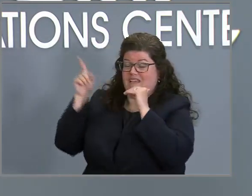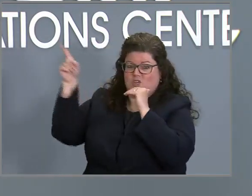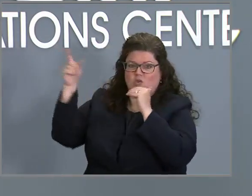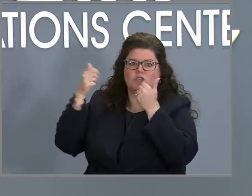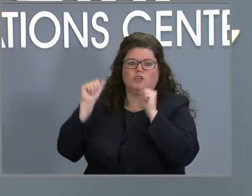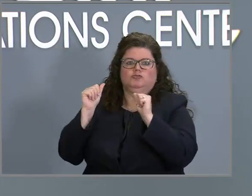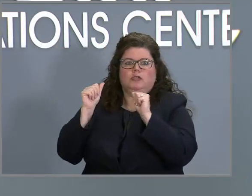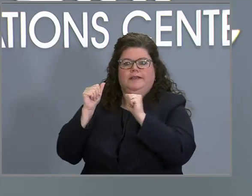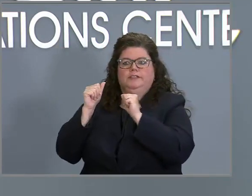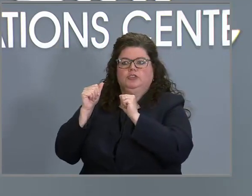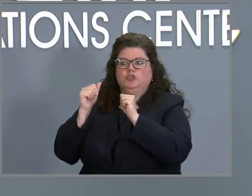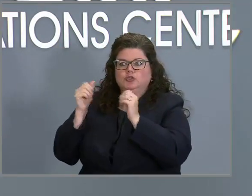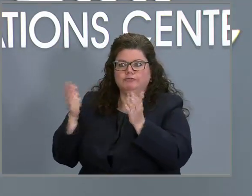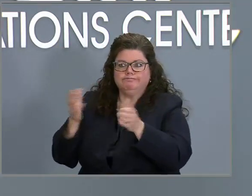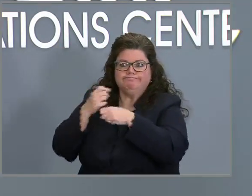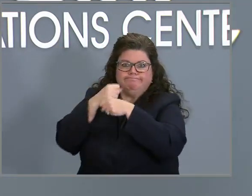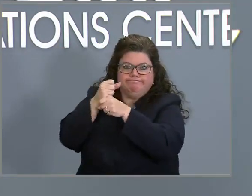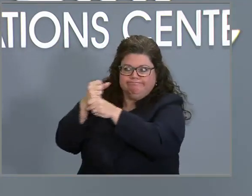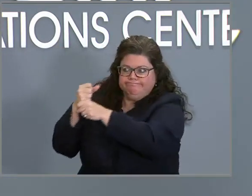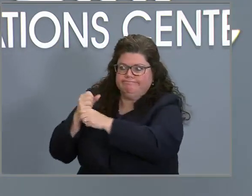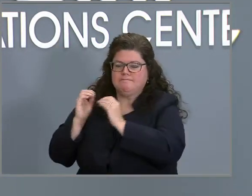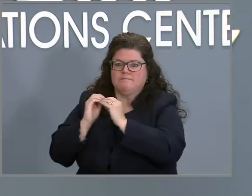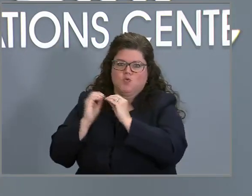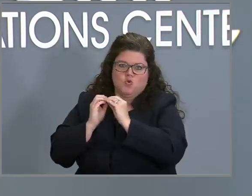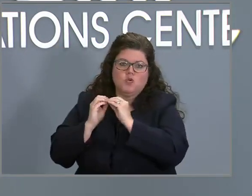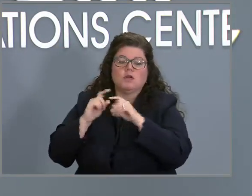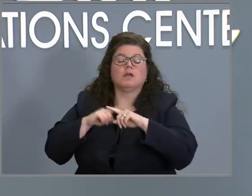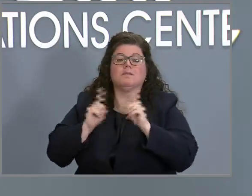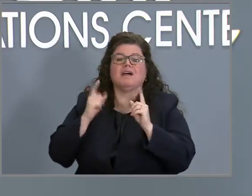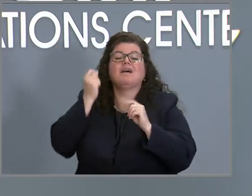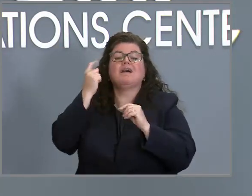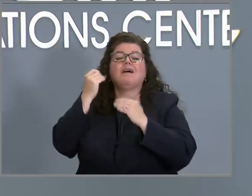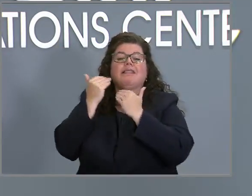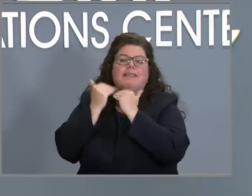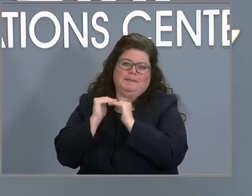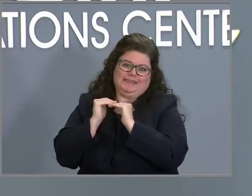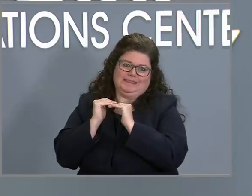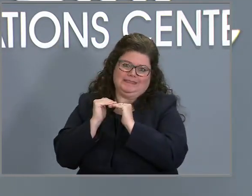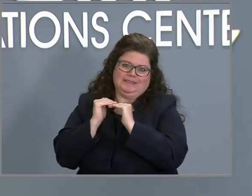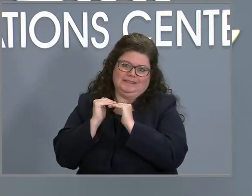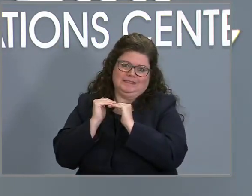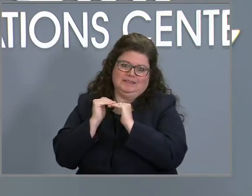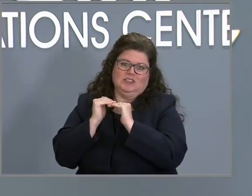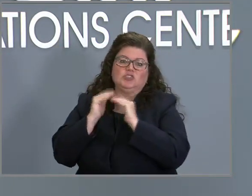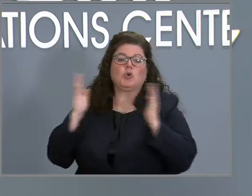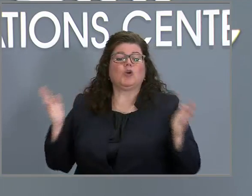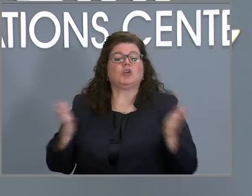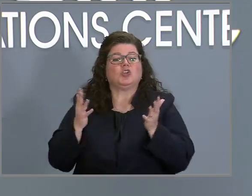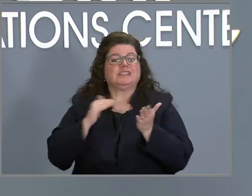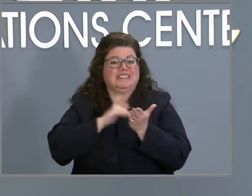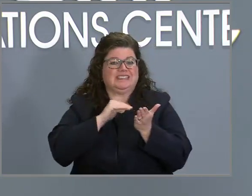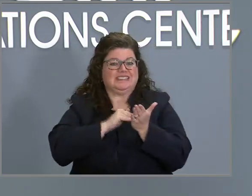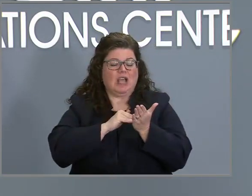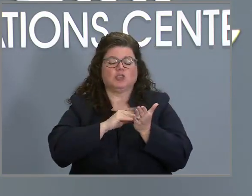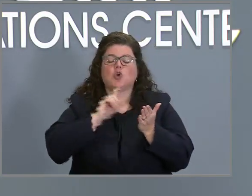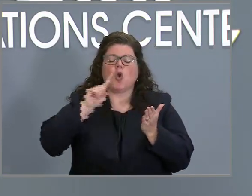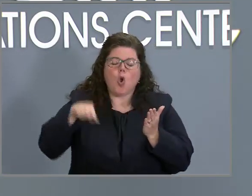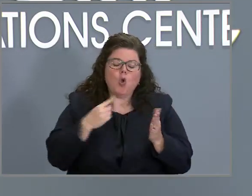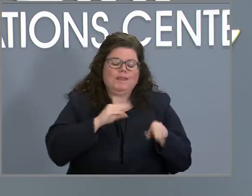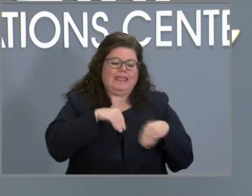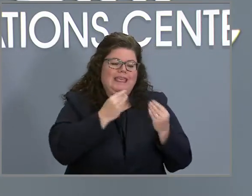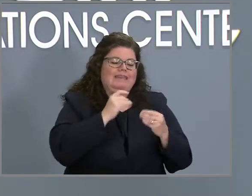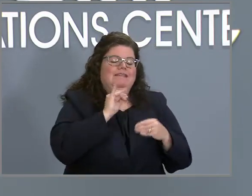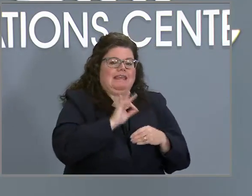increase the amount of treatment courses available, but they are limited and therefore we are encouraging providers to provide them for the highest risk